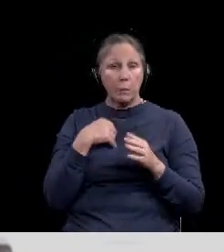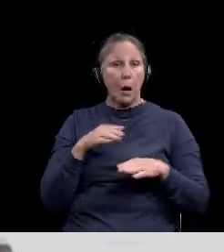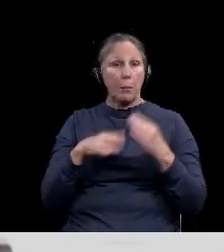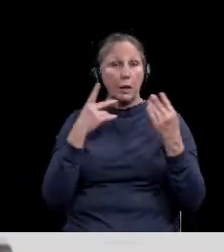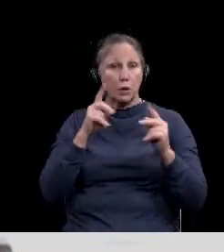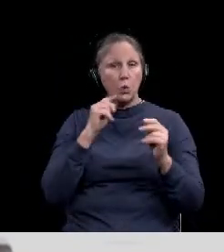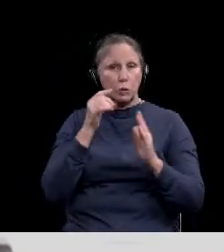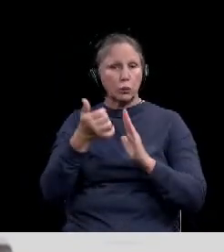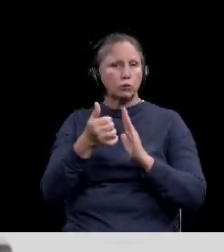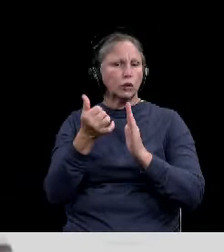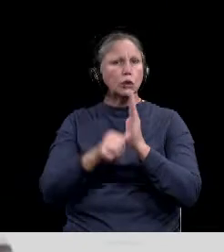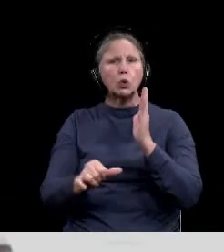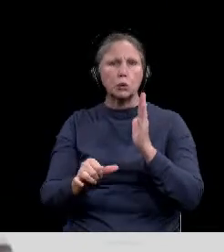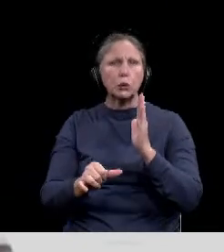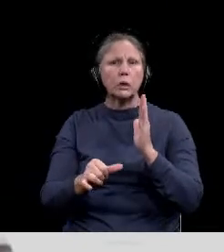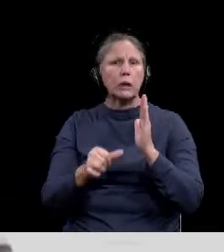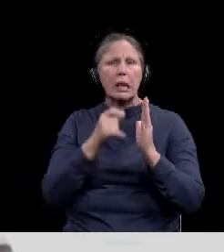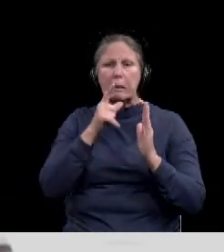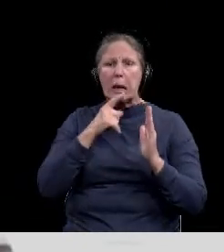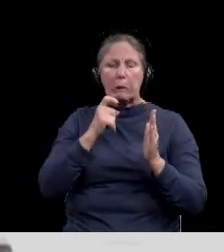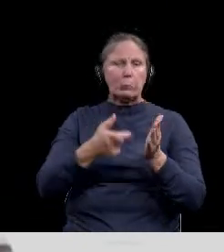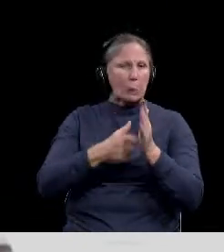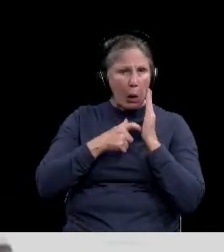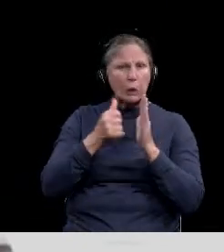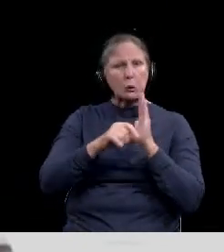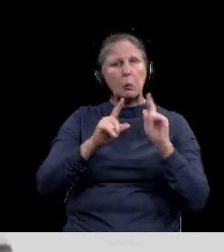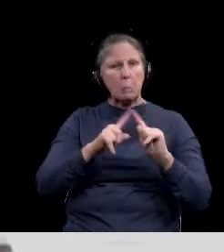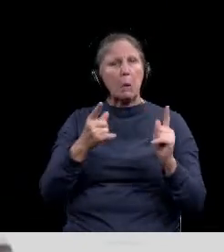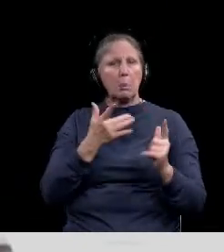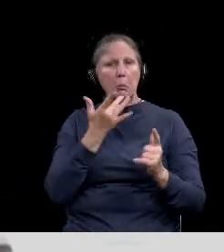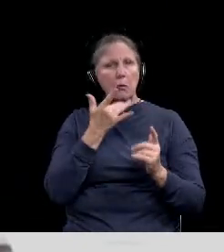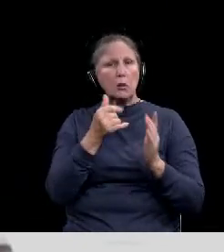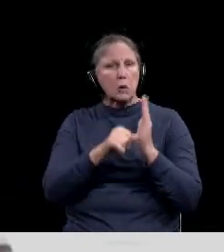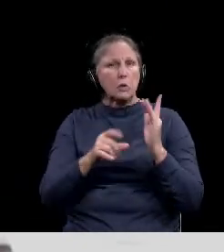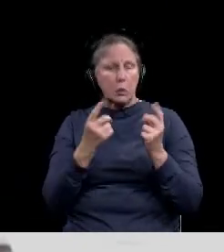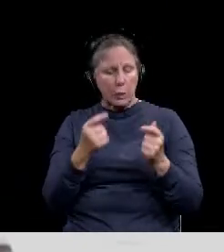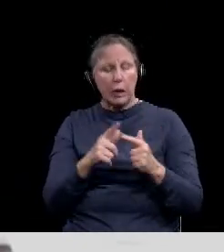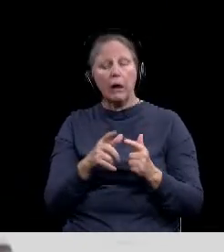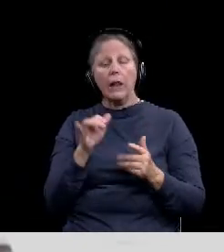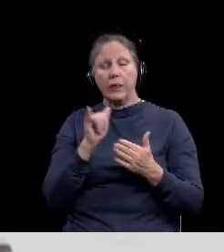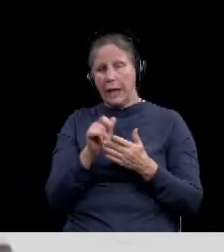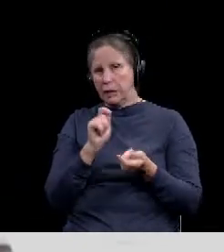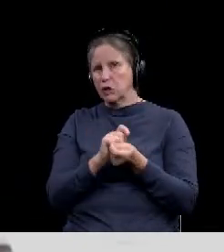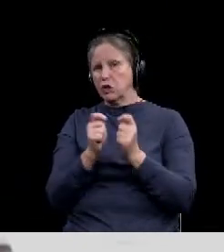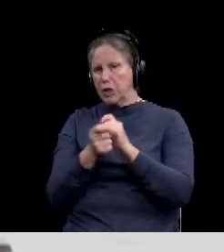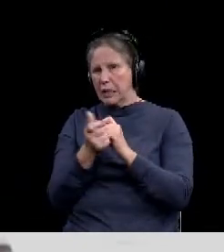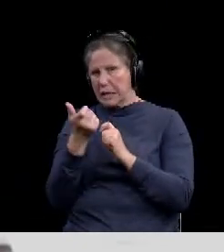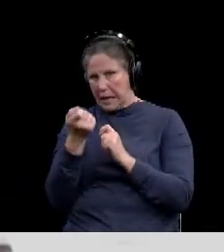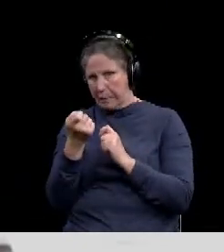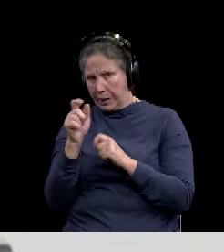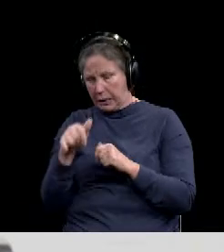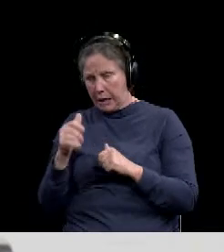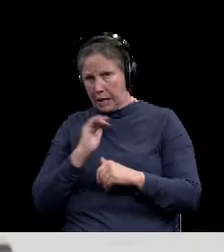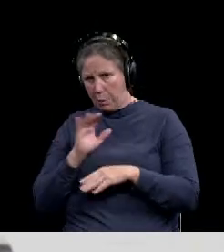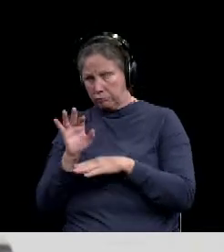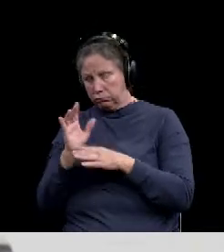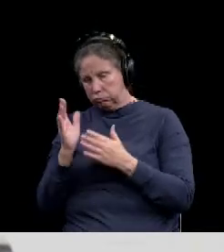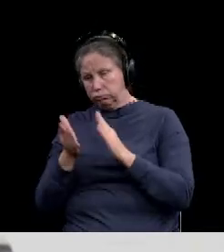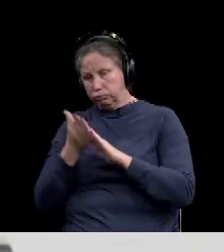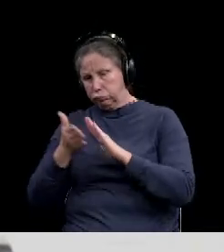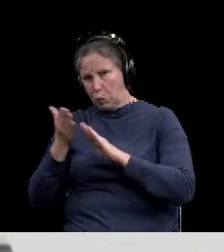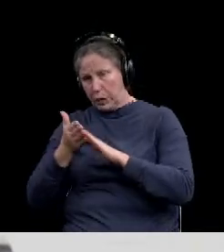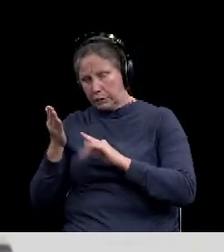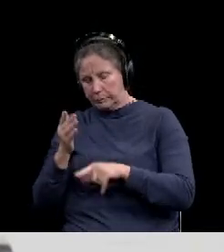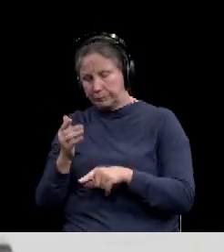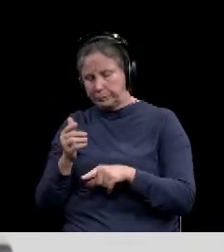I don't know that there was a great deal change from the way we are functioning operationally at this point in time. So we have